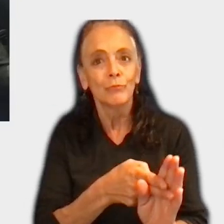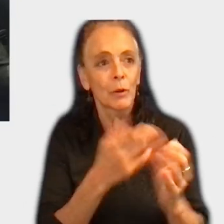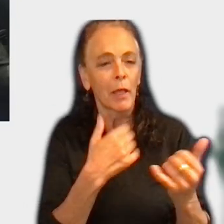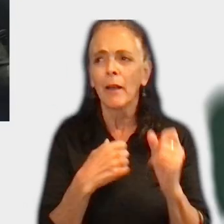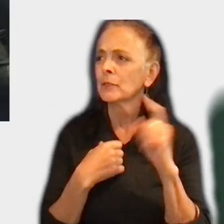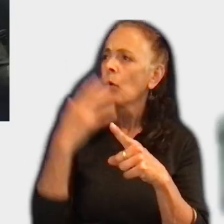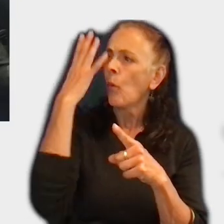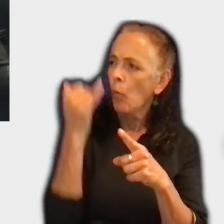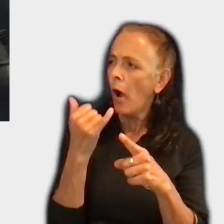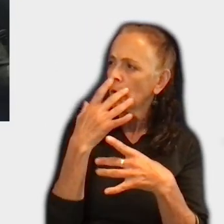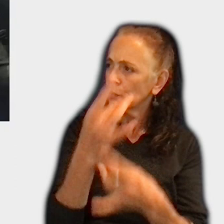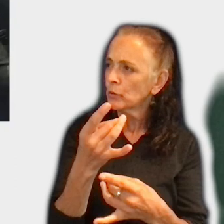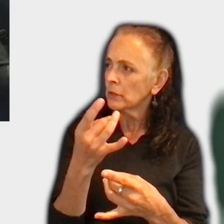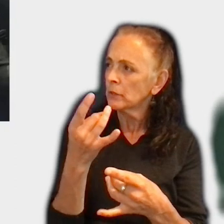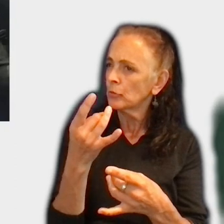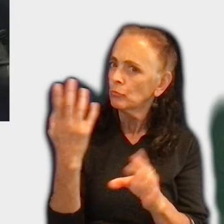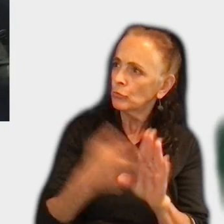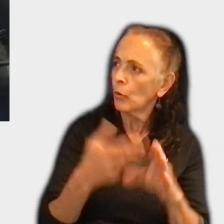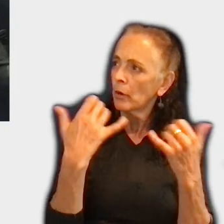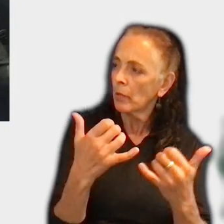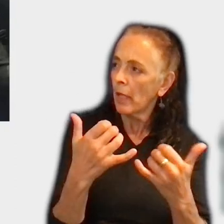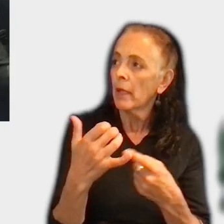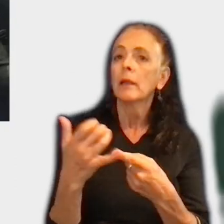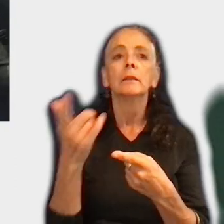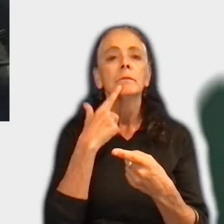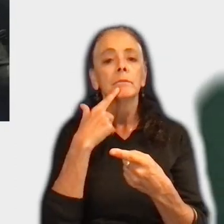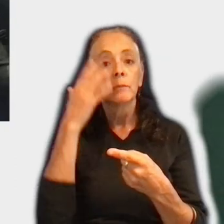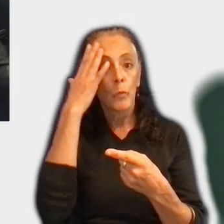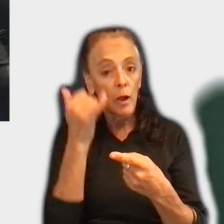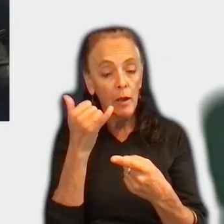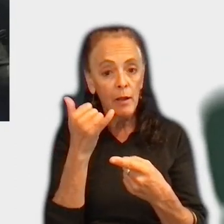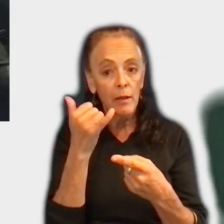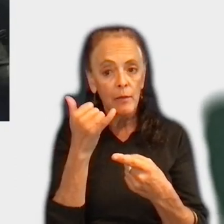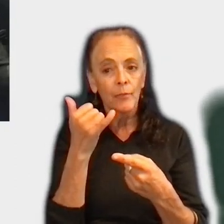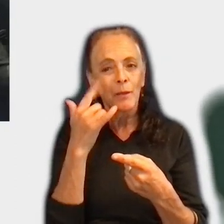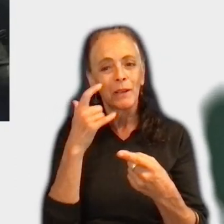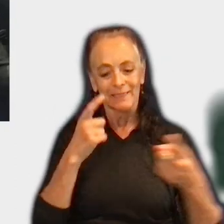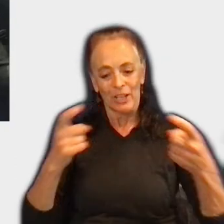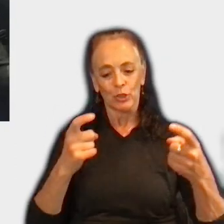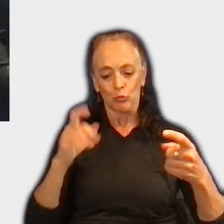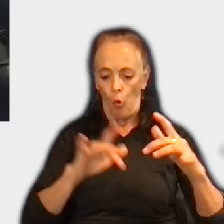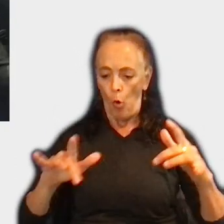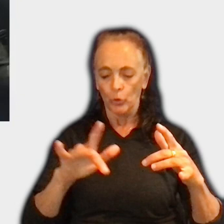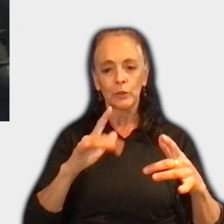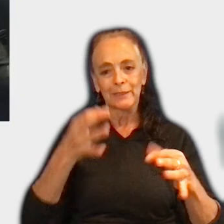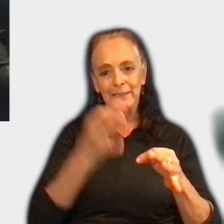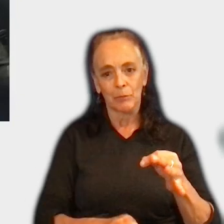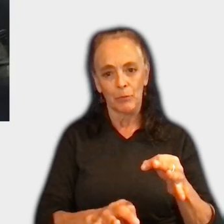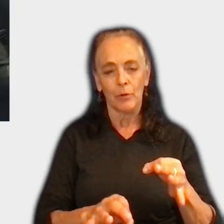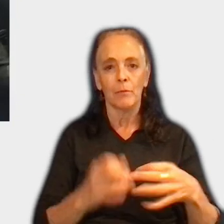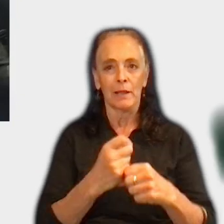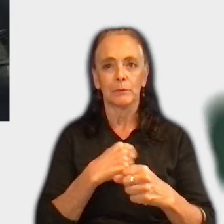it why you intrigued to play these games. And he said that, yeah, because the control is really simple and actually makes me